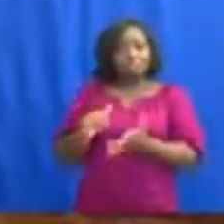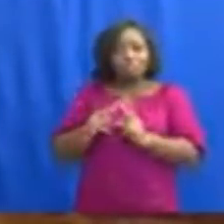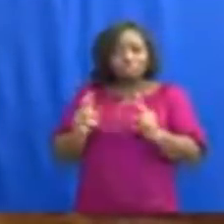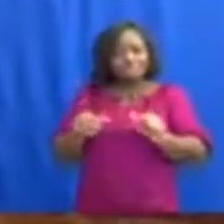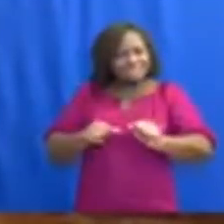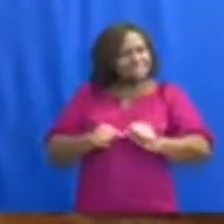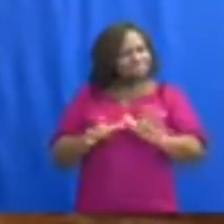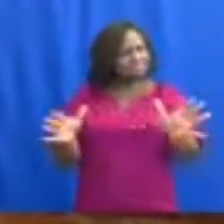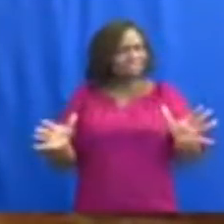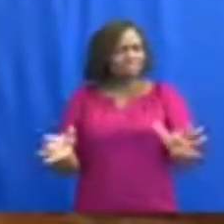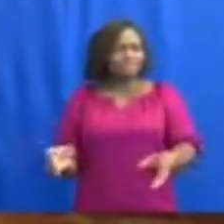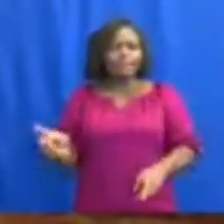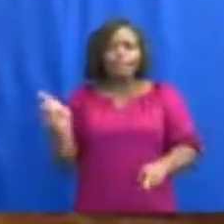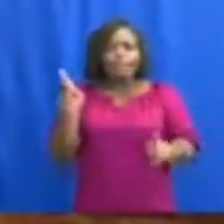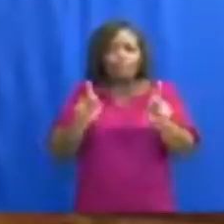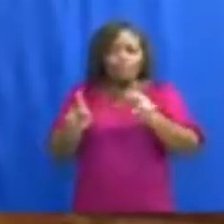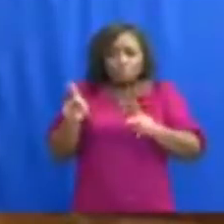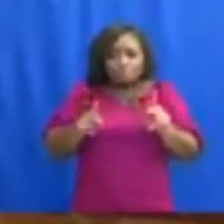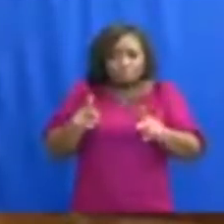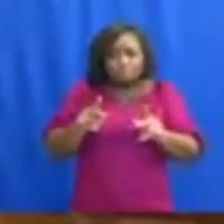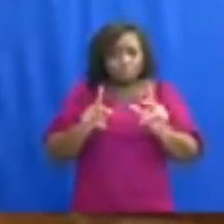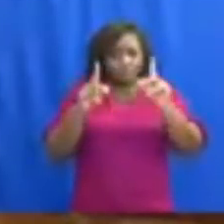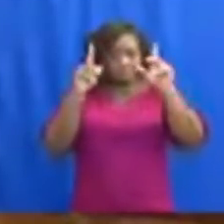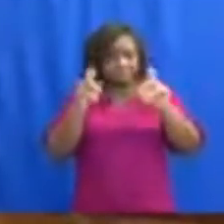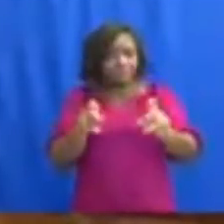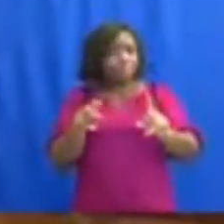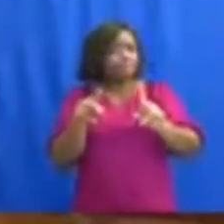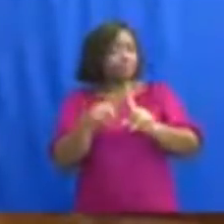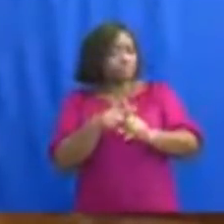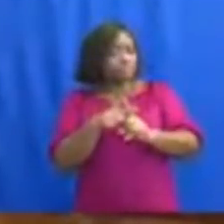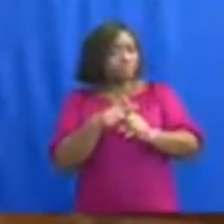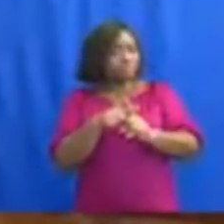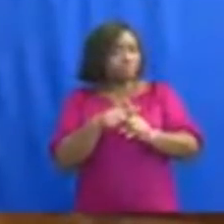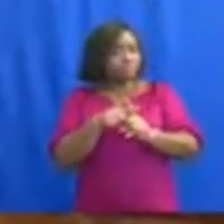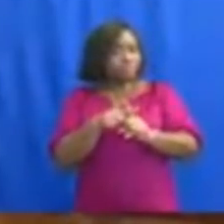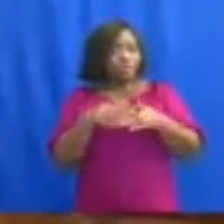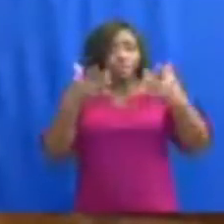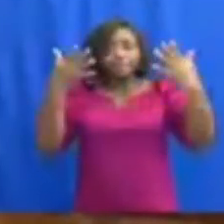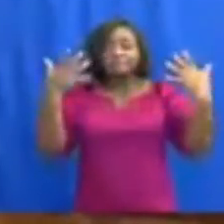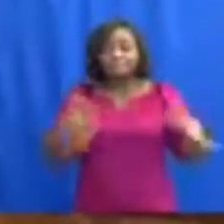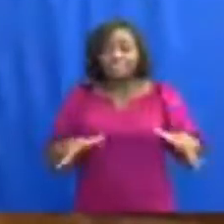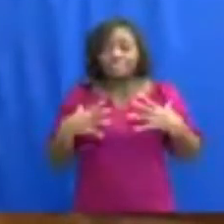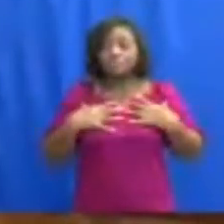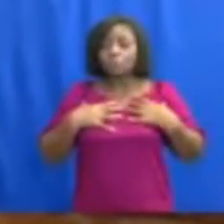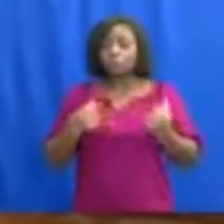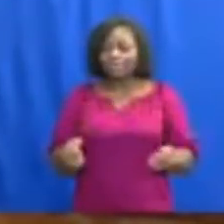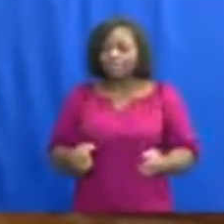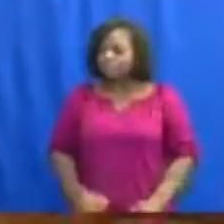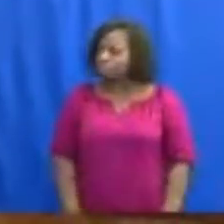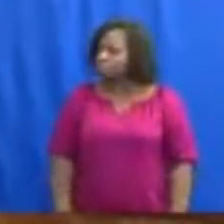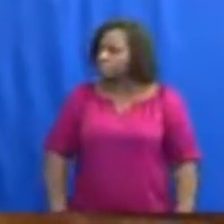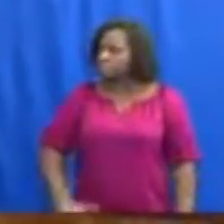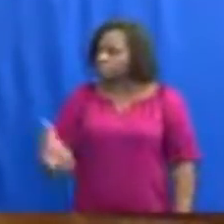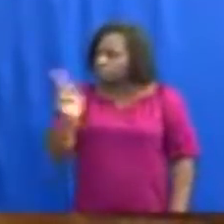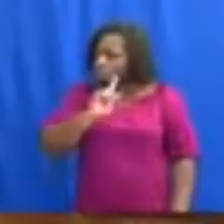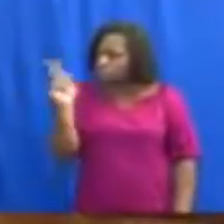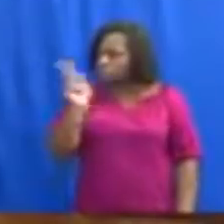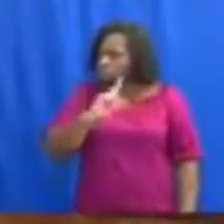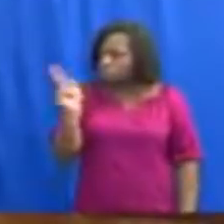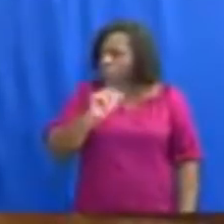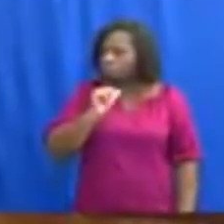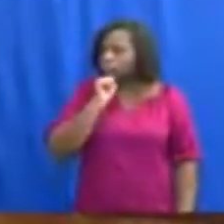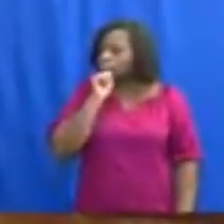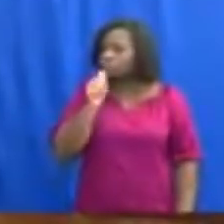Persons who test positive for the virus, once they recover, do not pose any